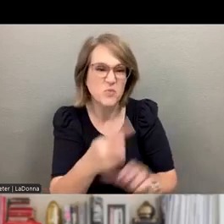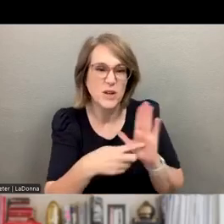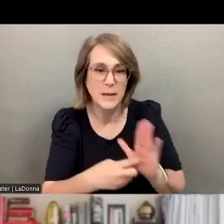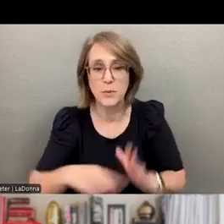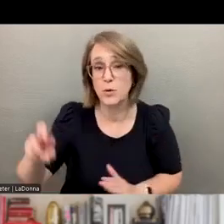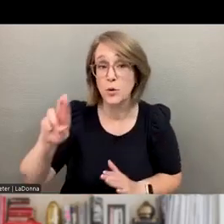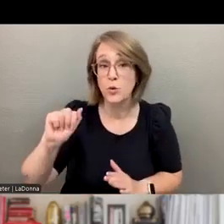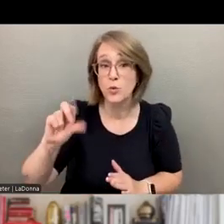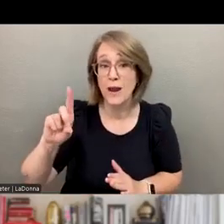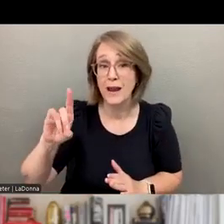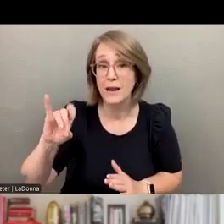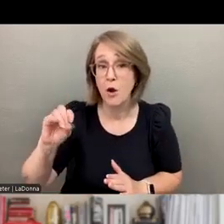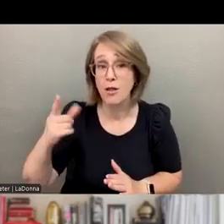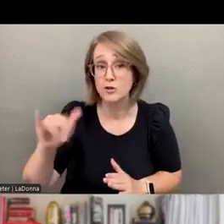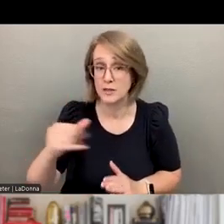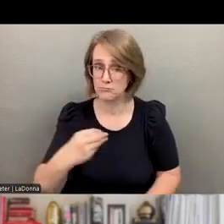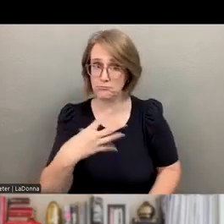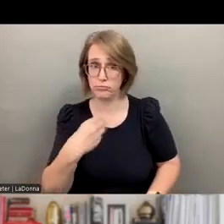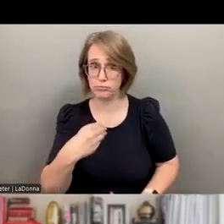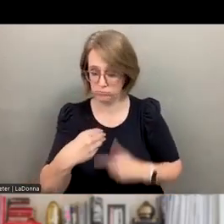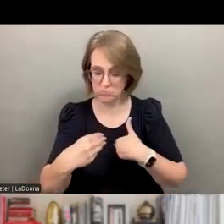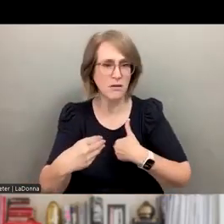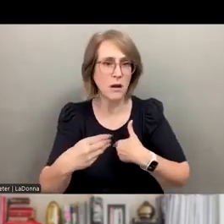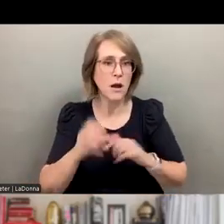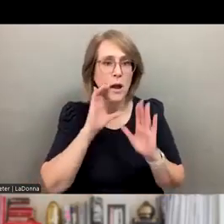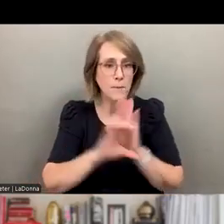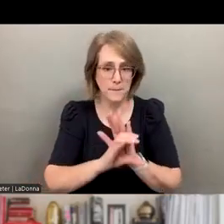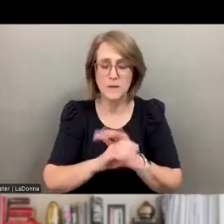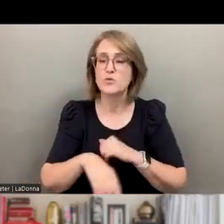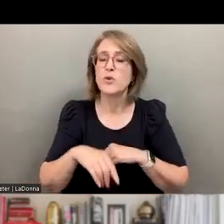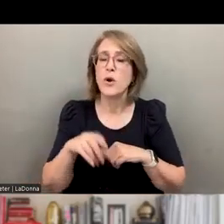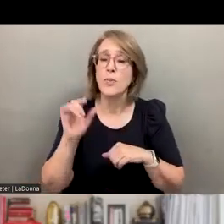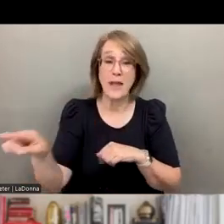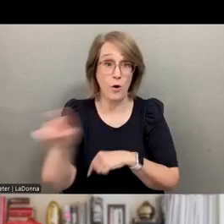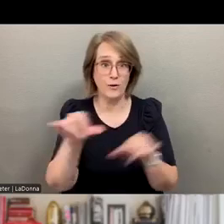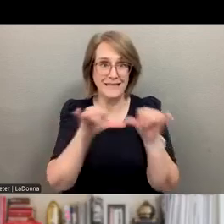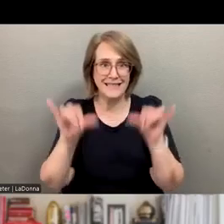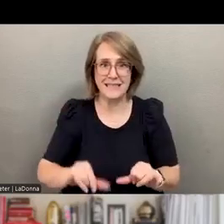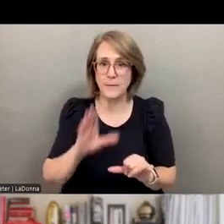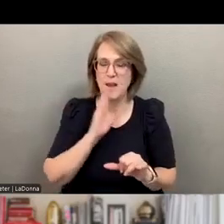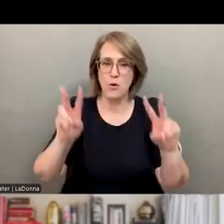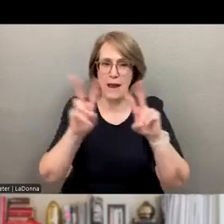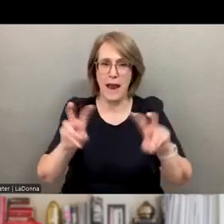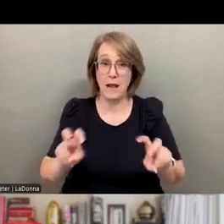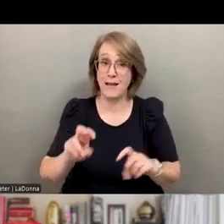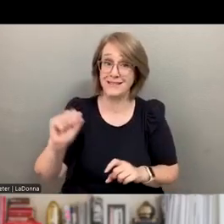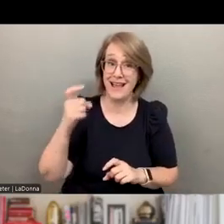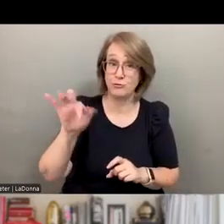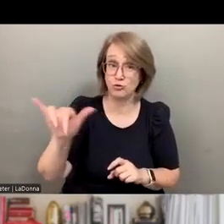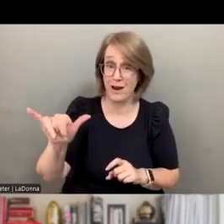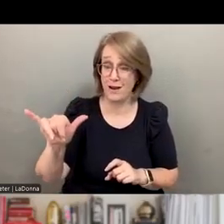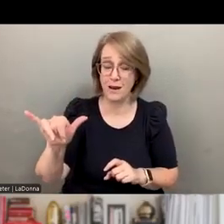radiology, for example. There are purpose-built large language model AI systems that will analyze x-rays, for example,